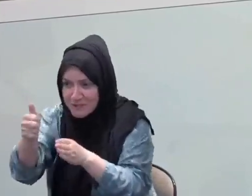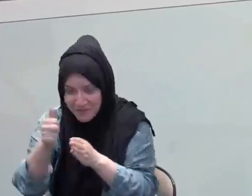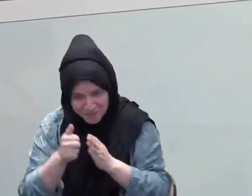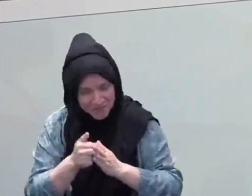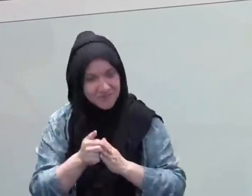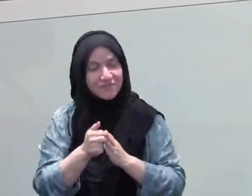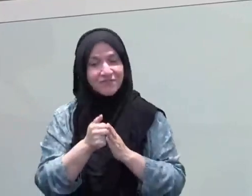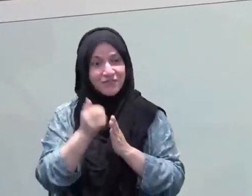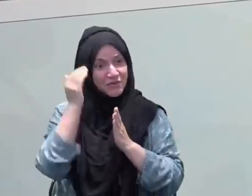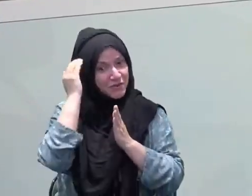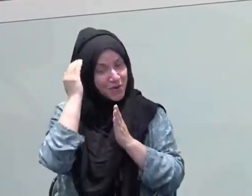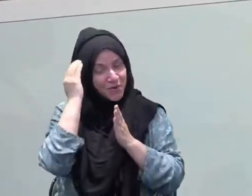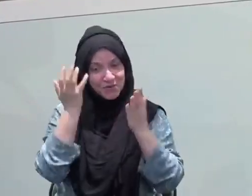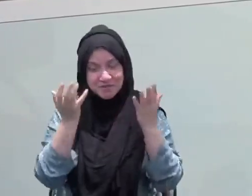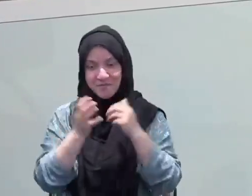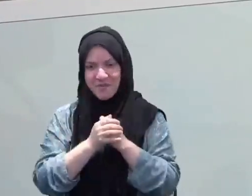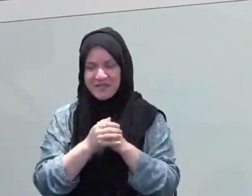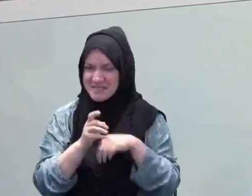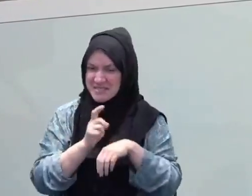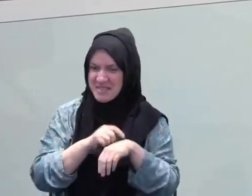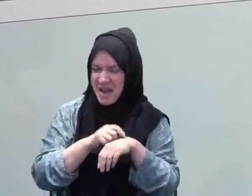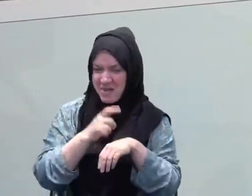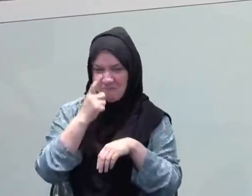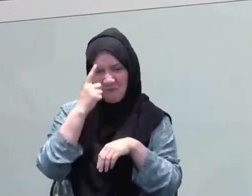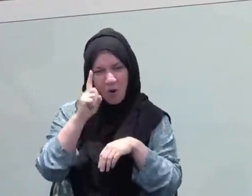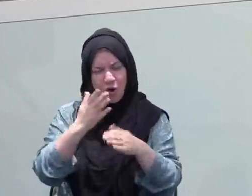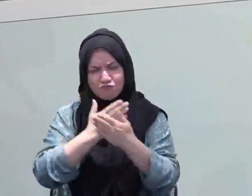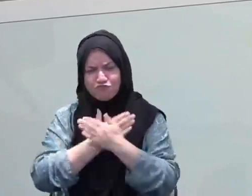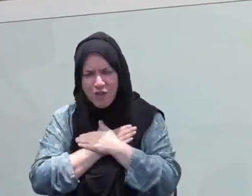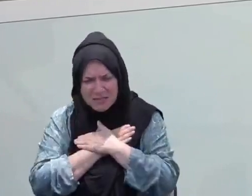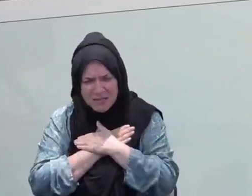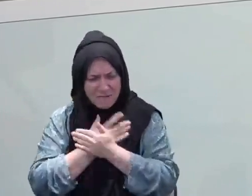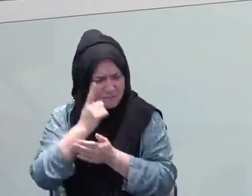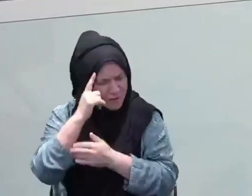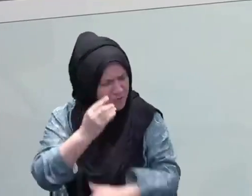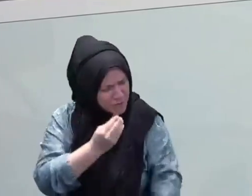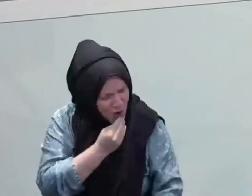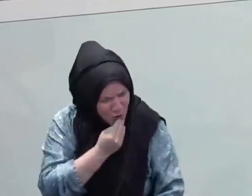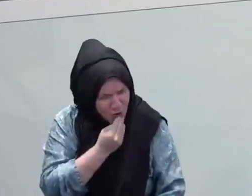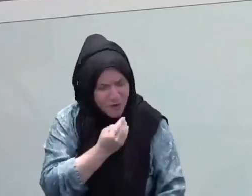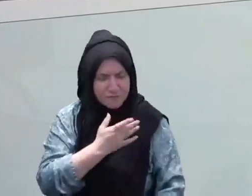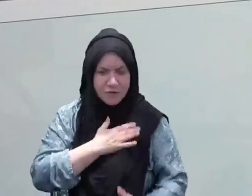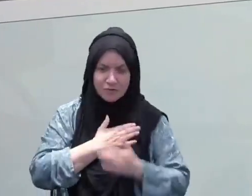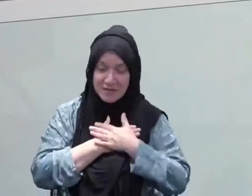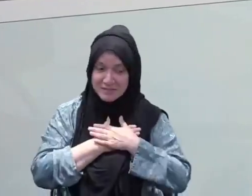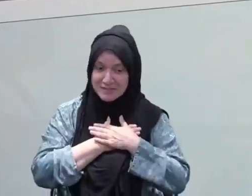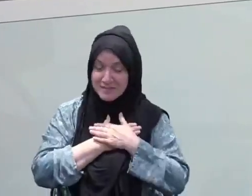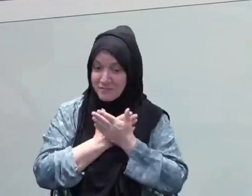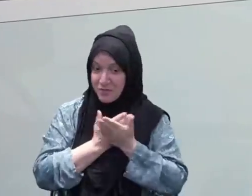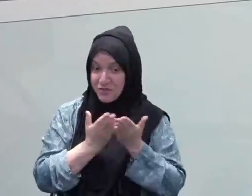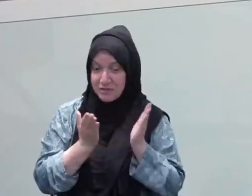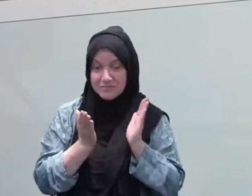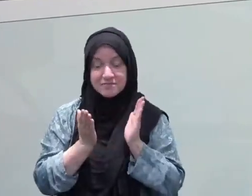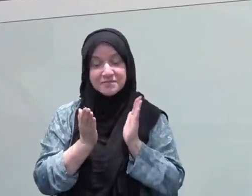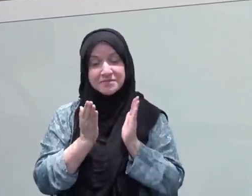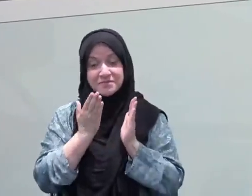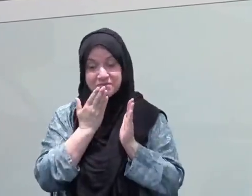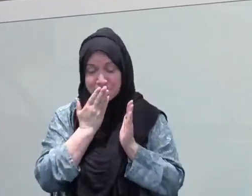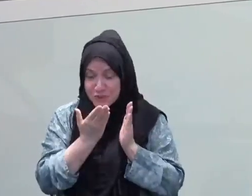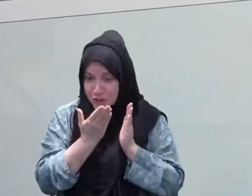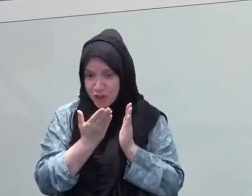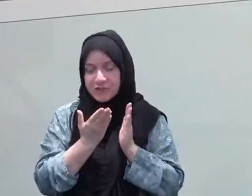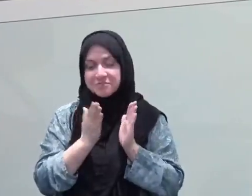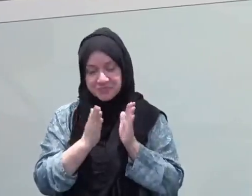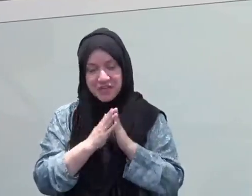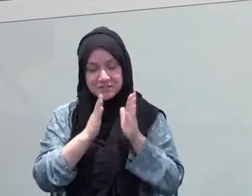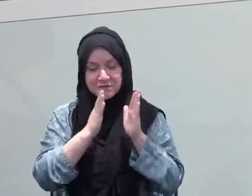fasting. They said that they would go fast, then pace, then very fast. Right? Sort of that last 10